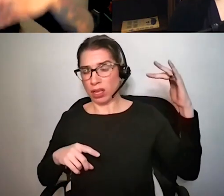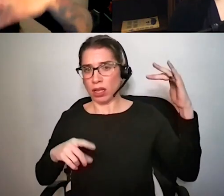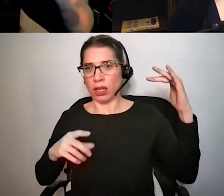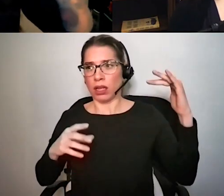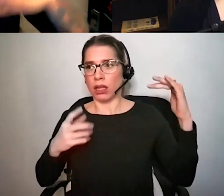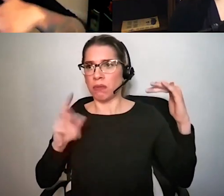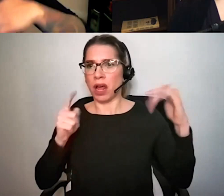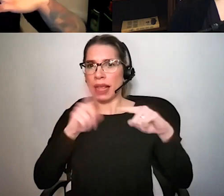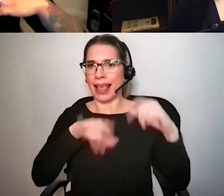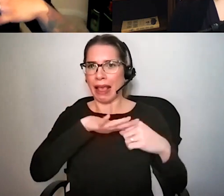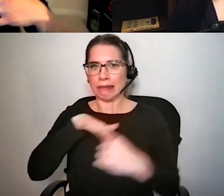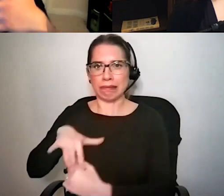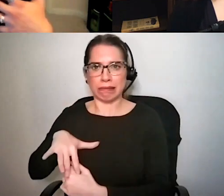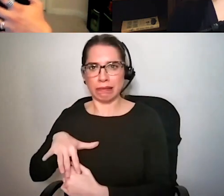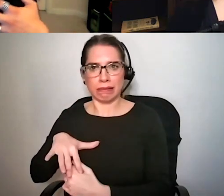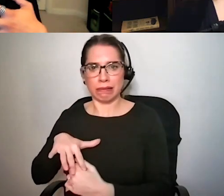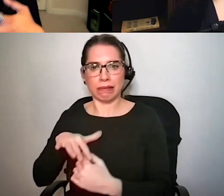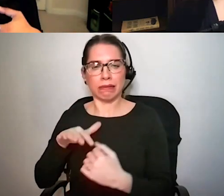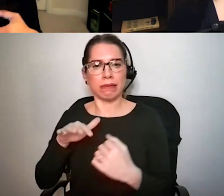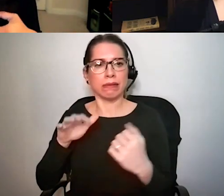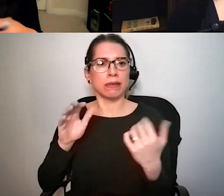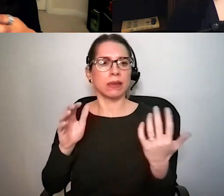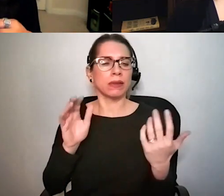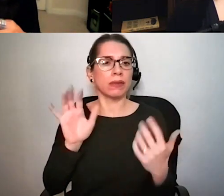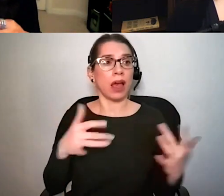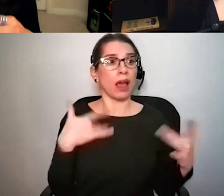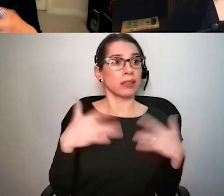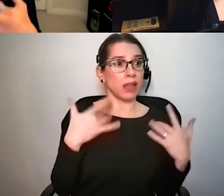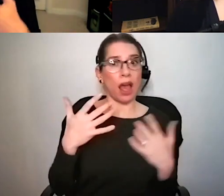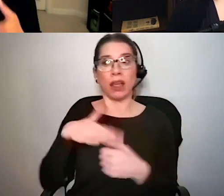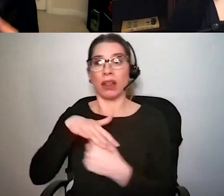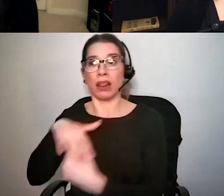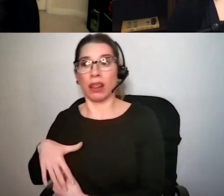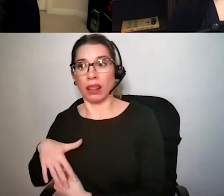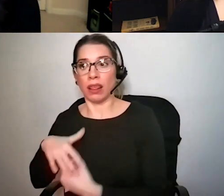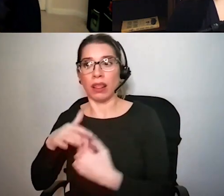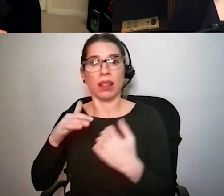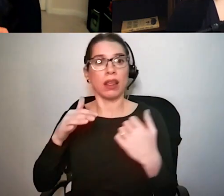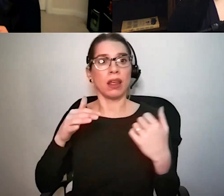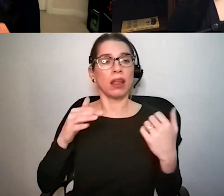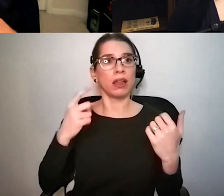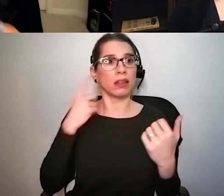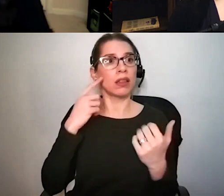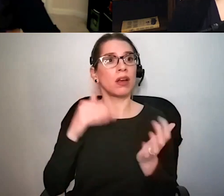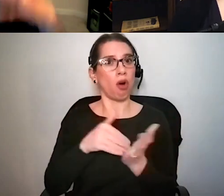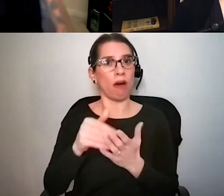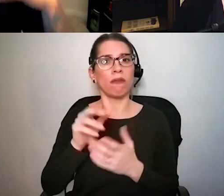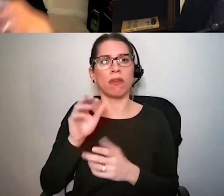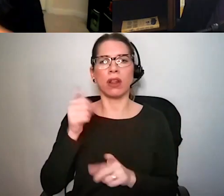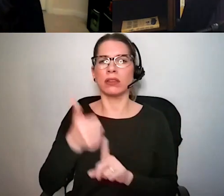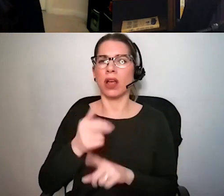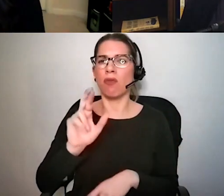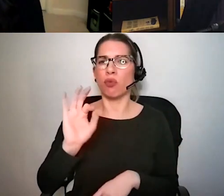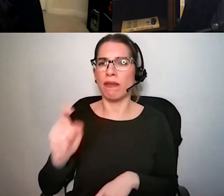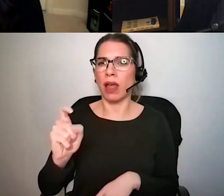ratio of excitation to inhibition there's this idea that maybe there's kind of like this reflexive hyperactivity in the system and that's what's kind of